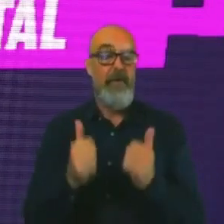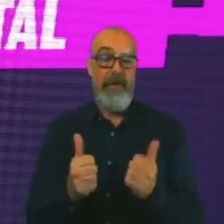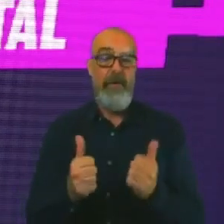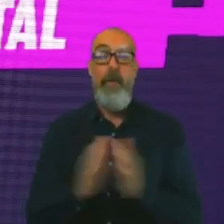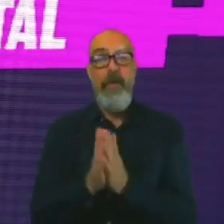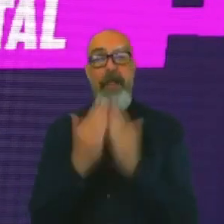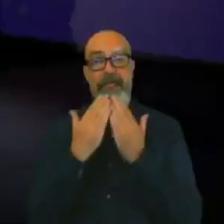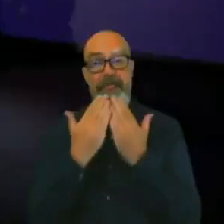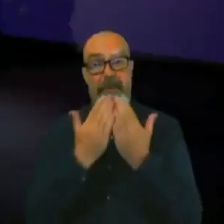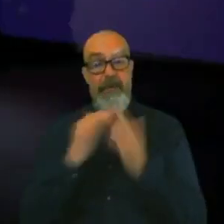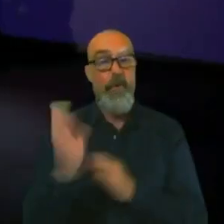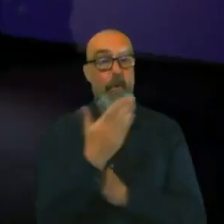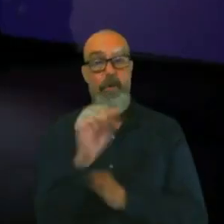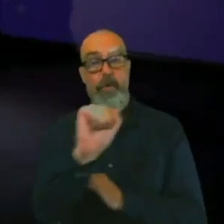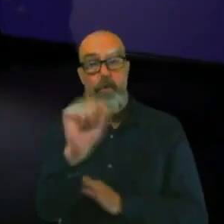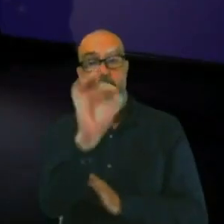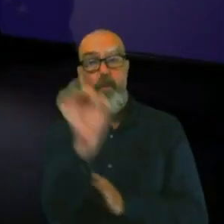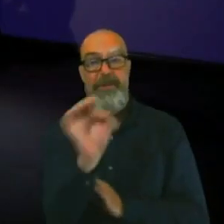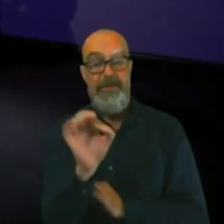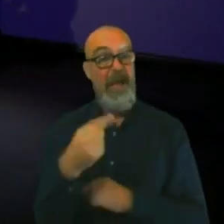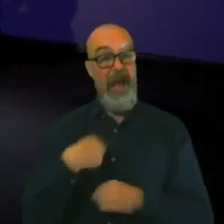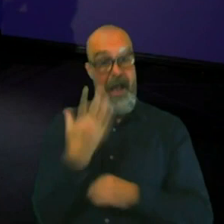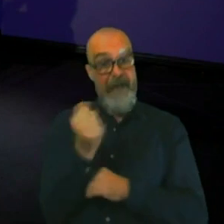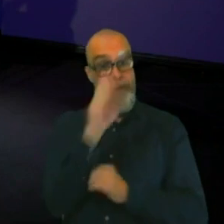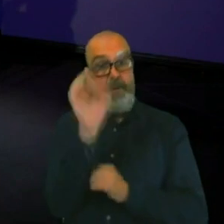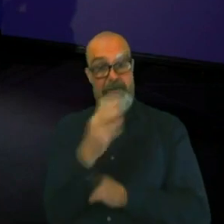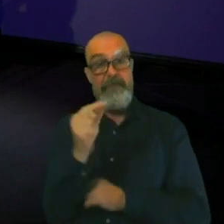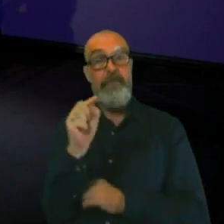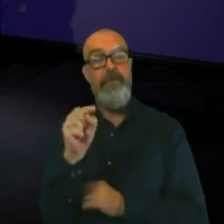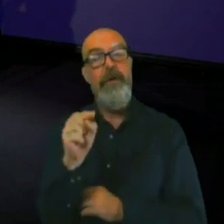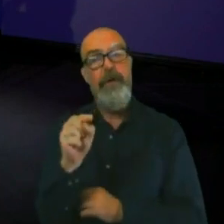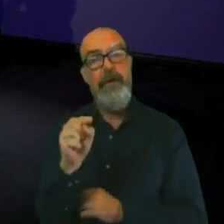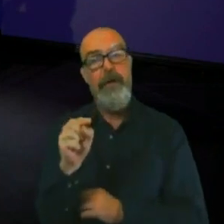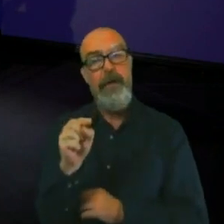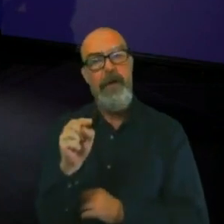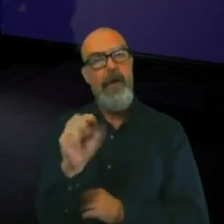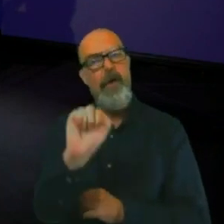I've got a question for Andrea now. How did you get your role?